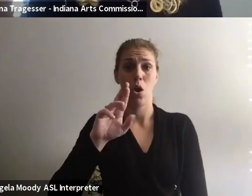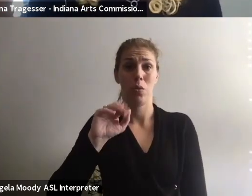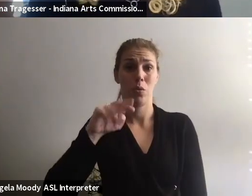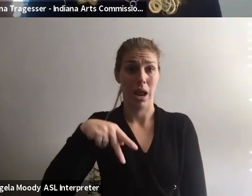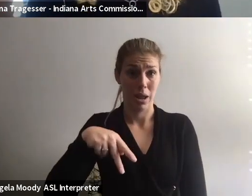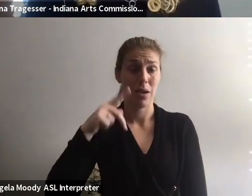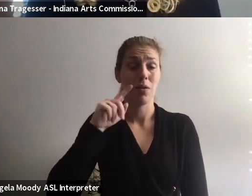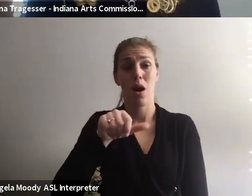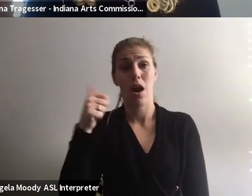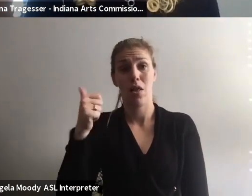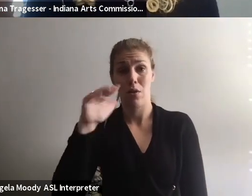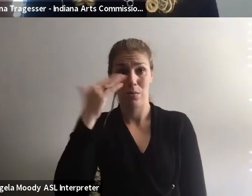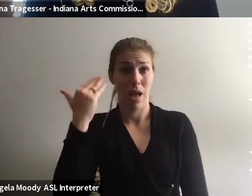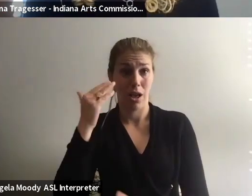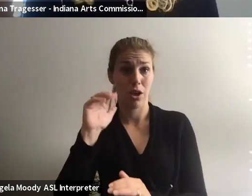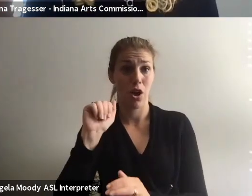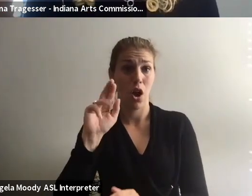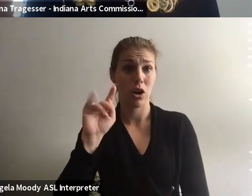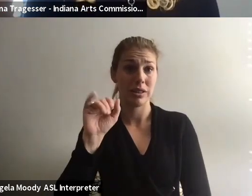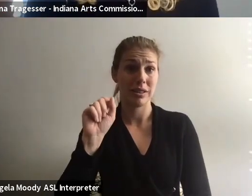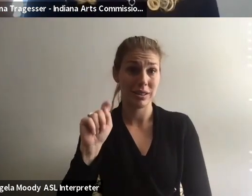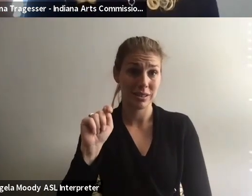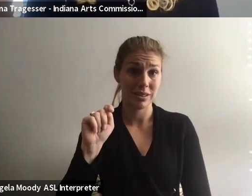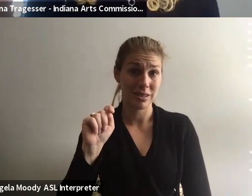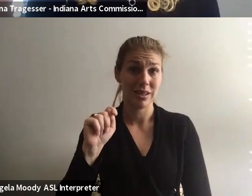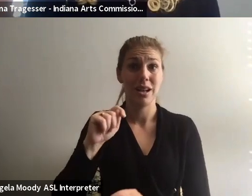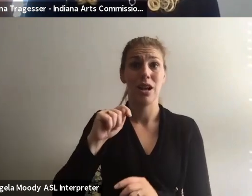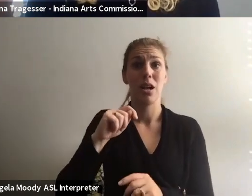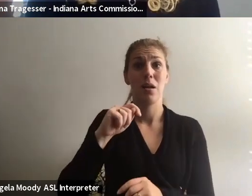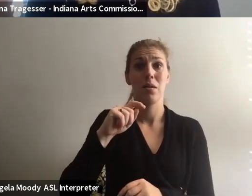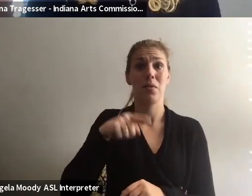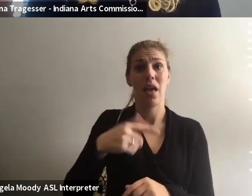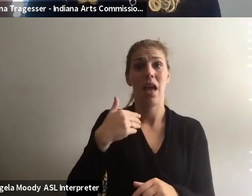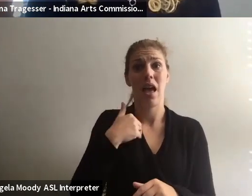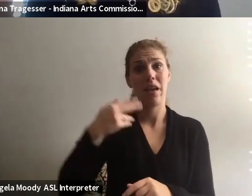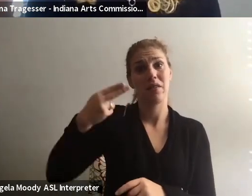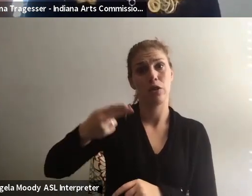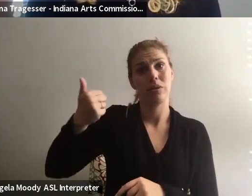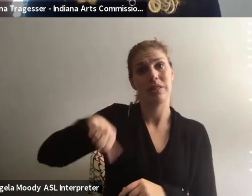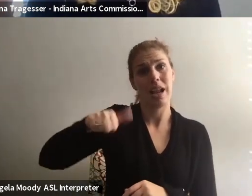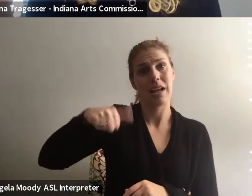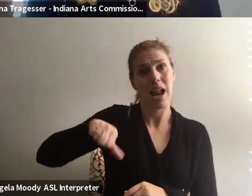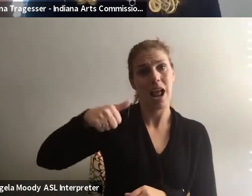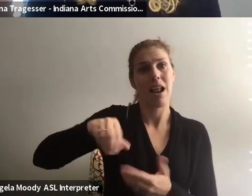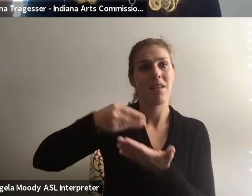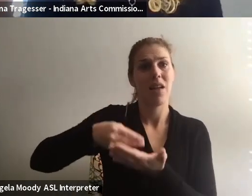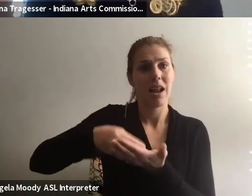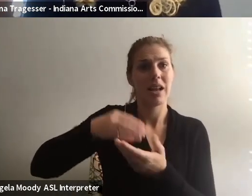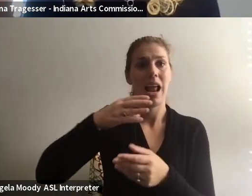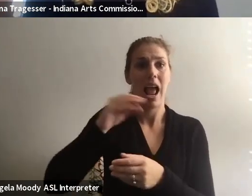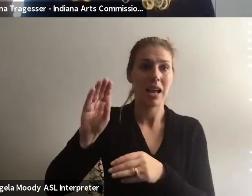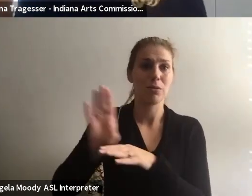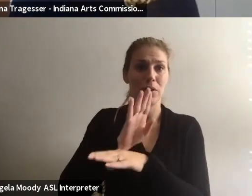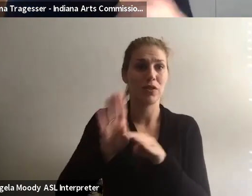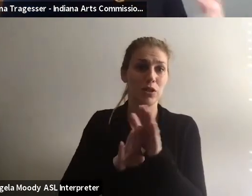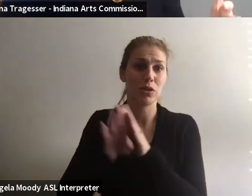other Black artists could be that Black entrepreneurs have historically been denied business financing and professional development. So